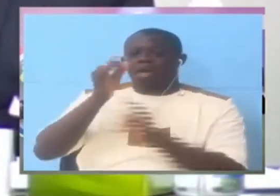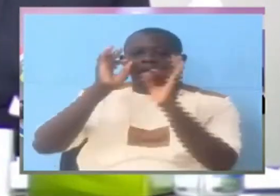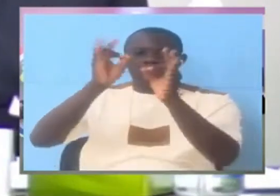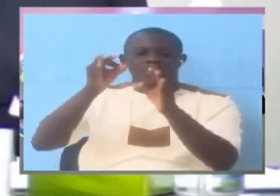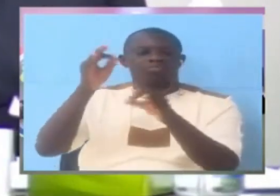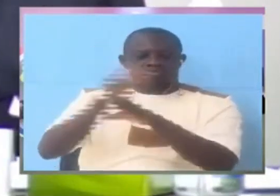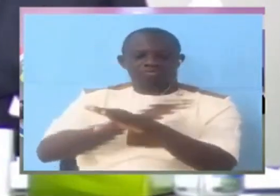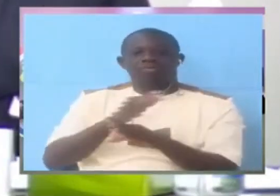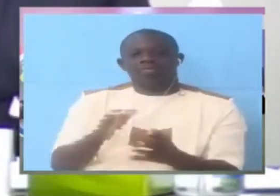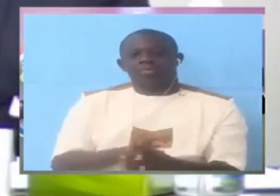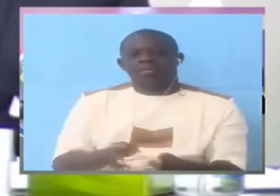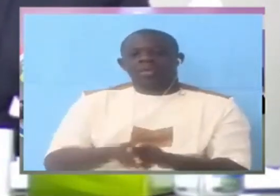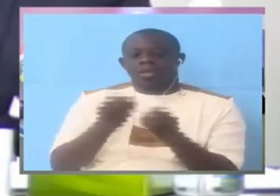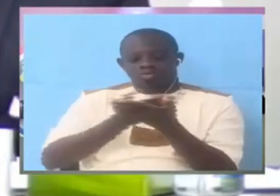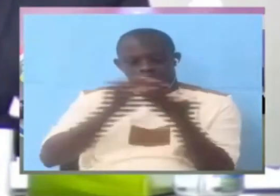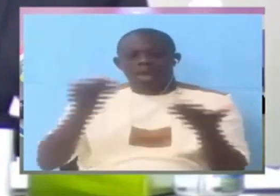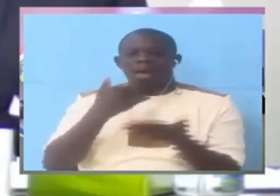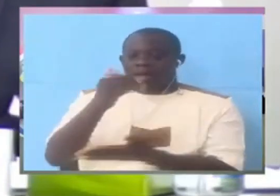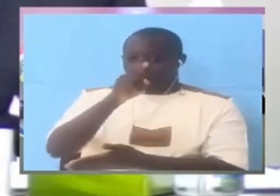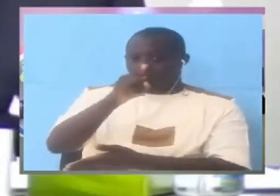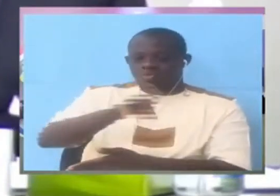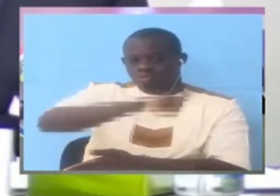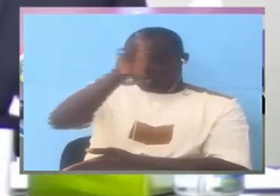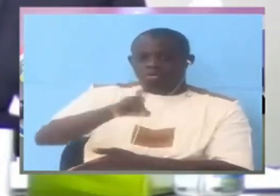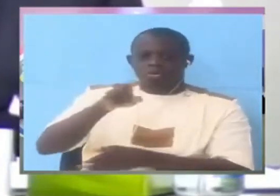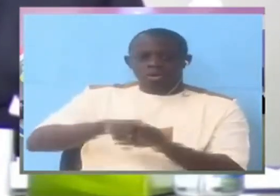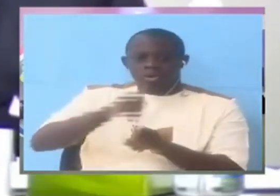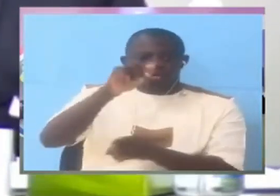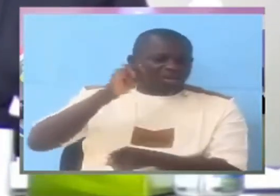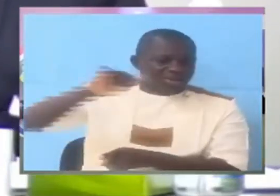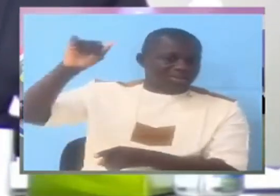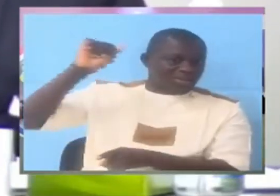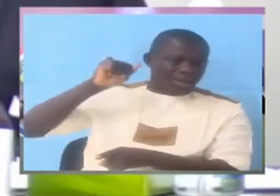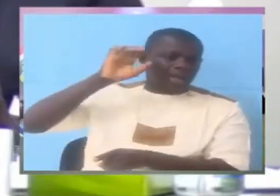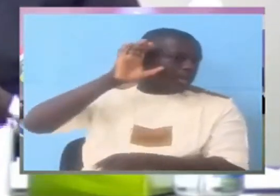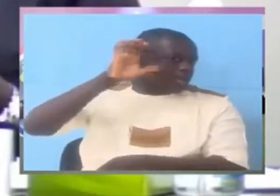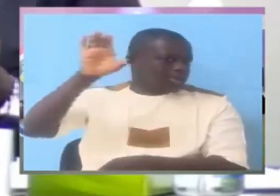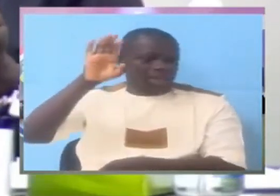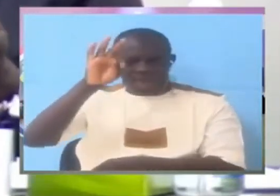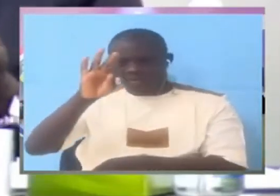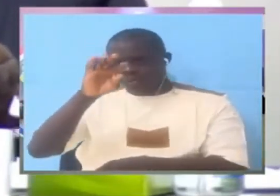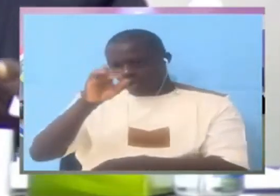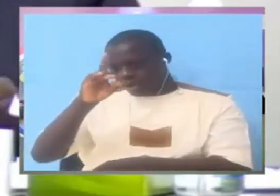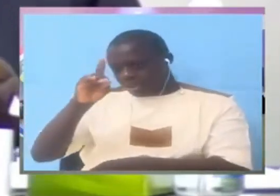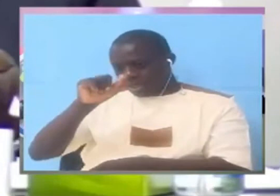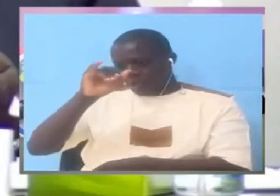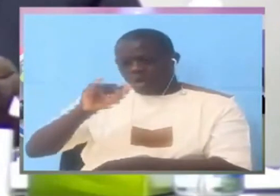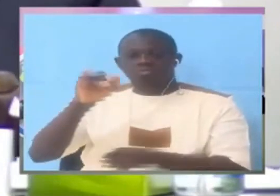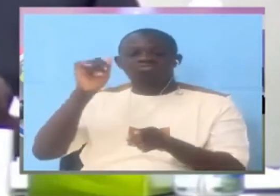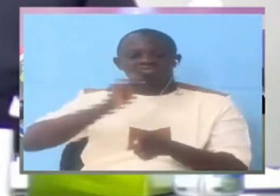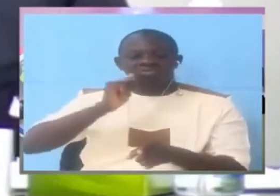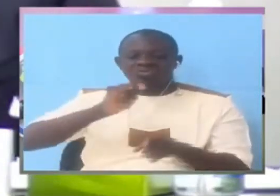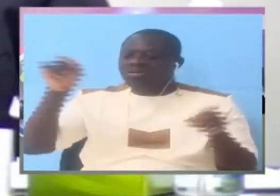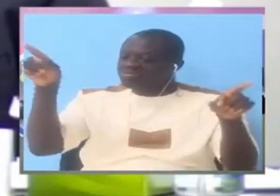That's why I asked you Very early on Did you listen to yesterday's testimony It's quite obvious They're using exactly the same